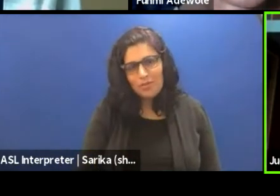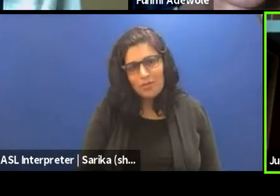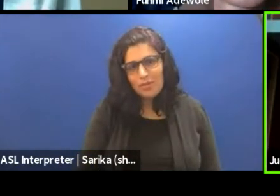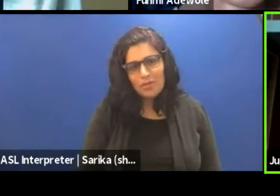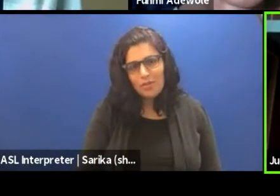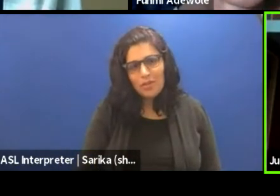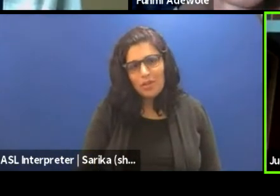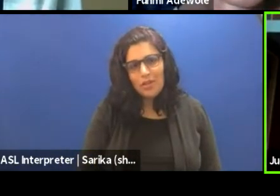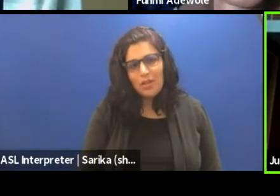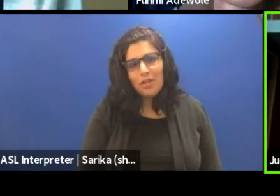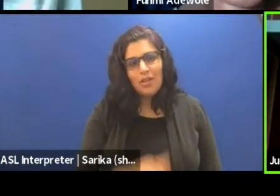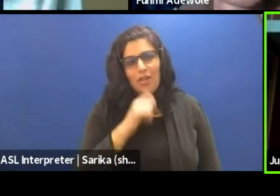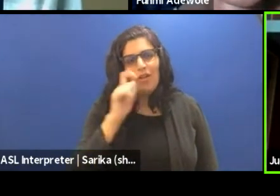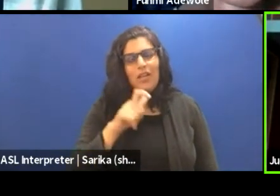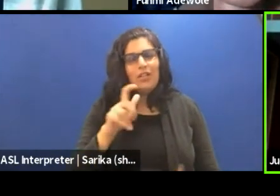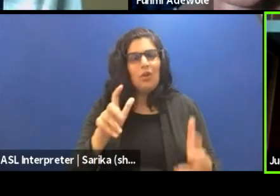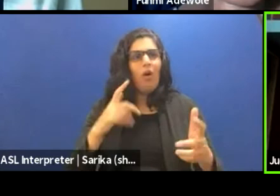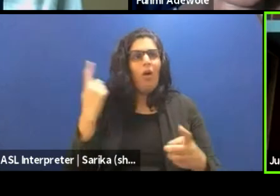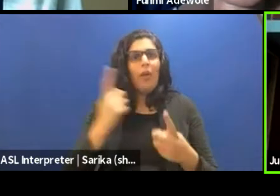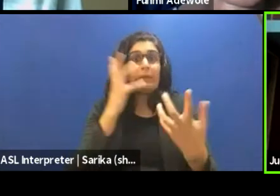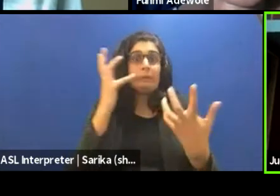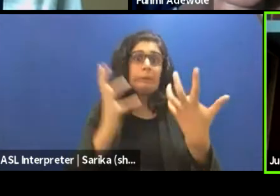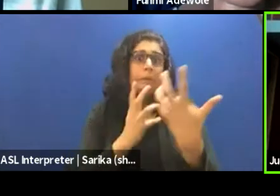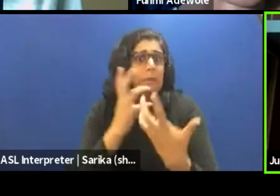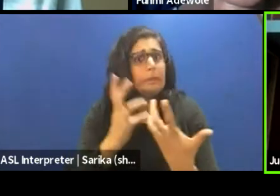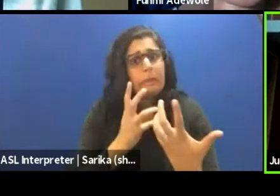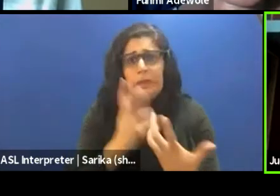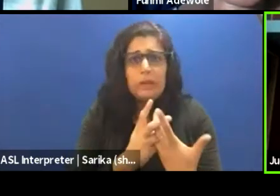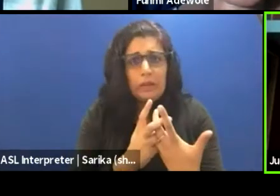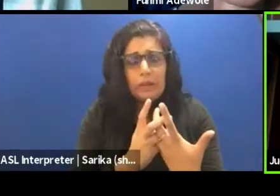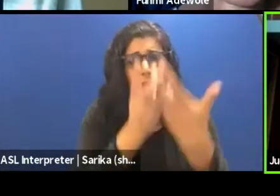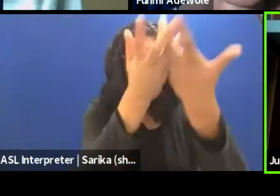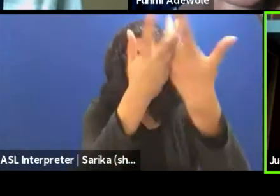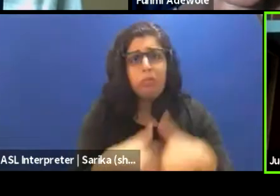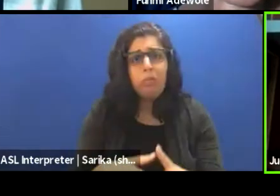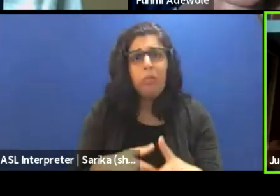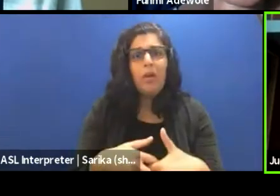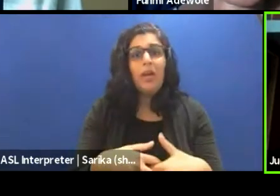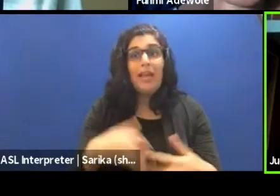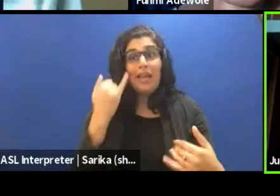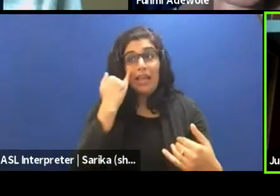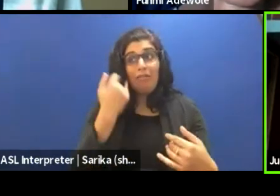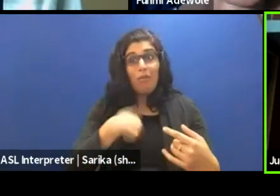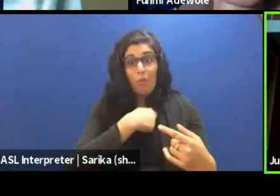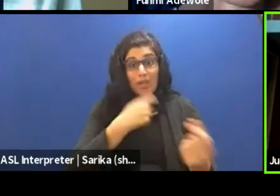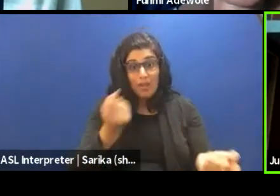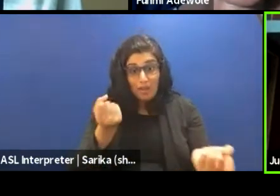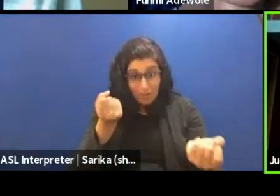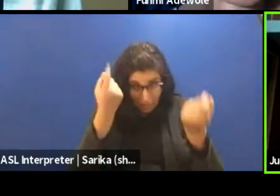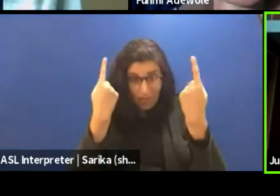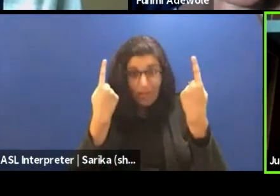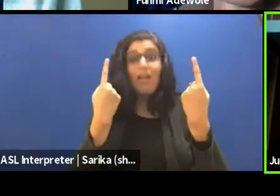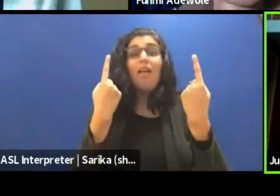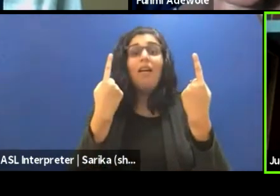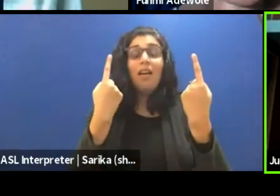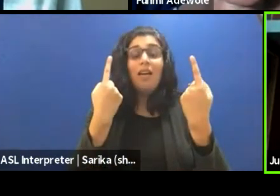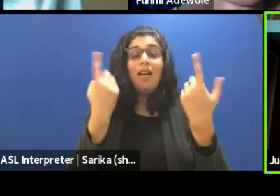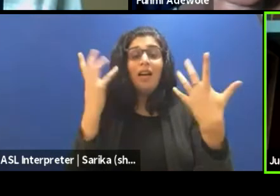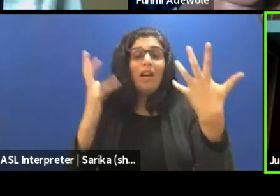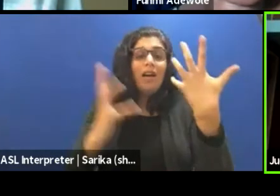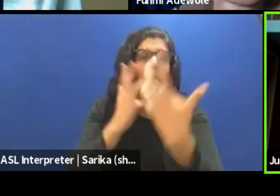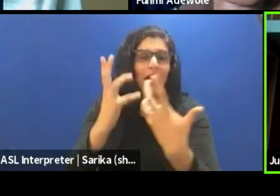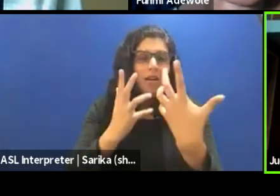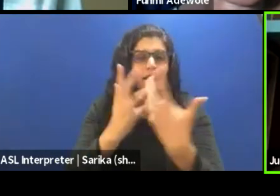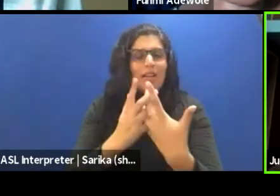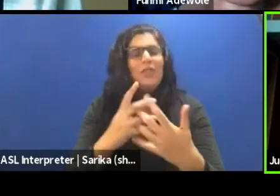morph to be understood. If we can understand you without you muffing, then you can as well do the same for us. So there's an